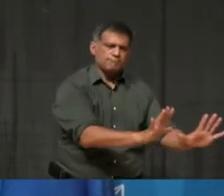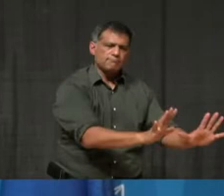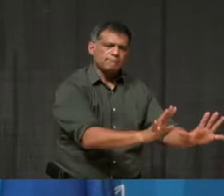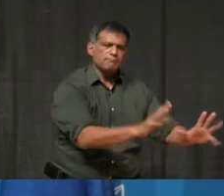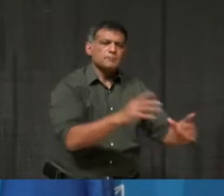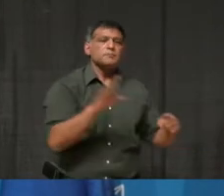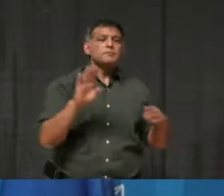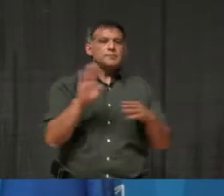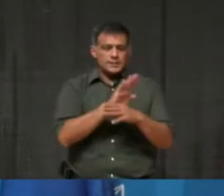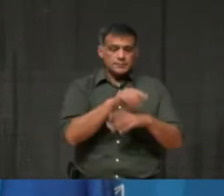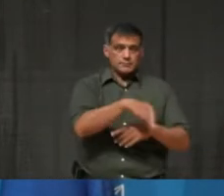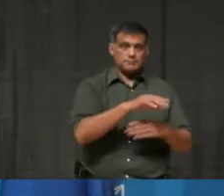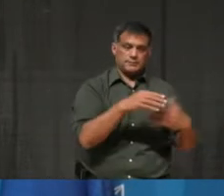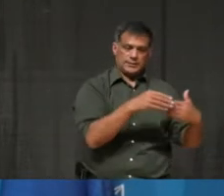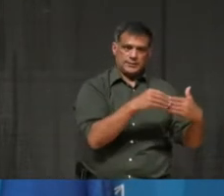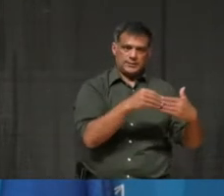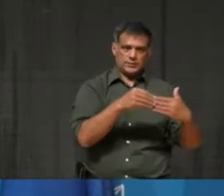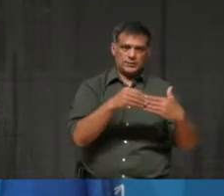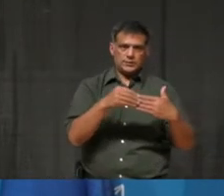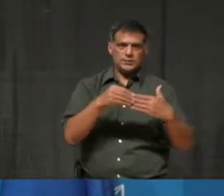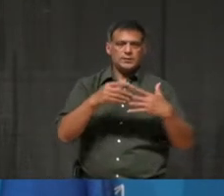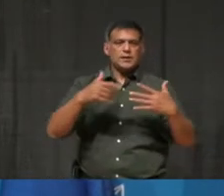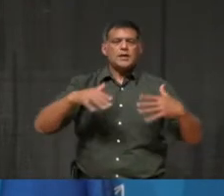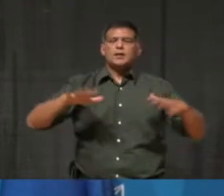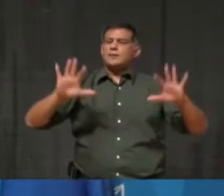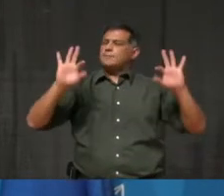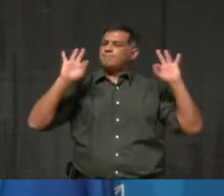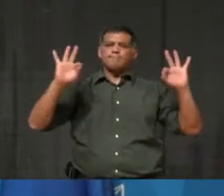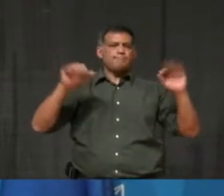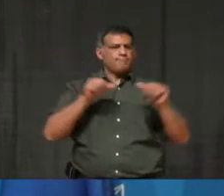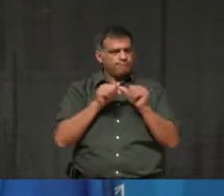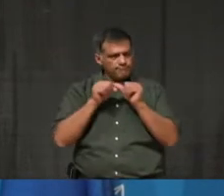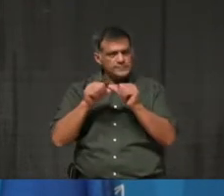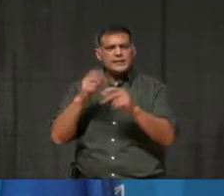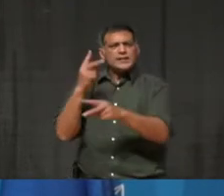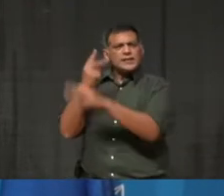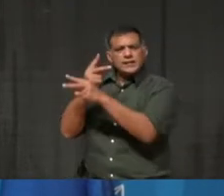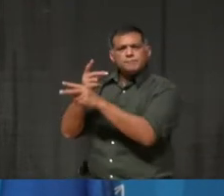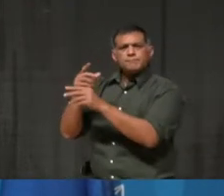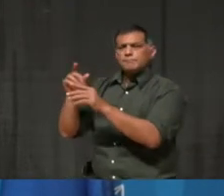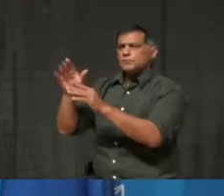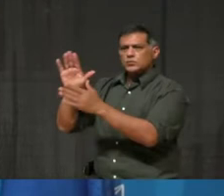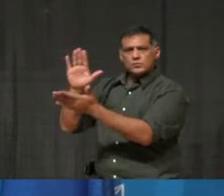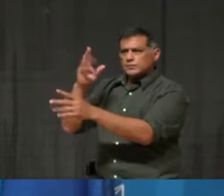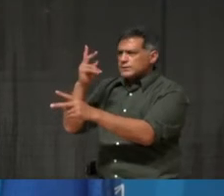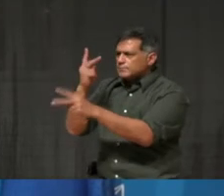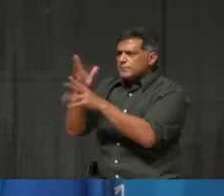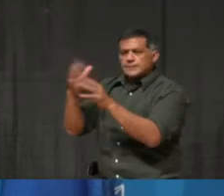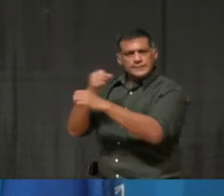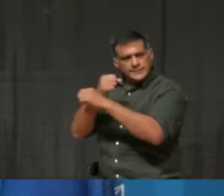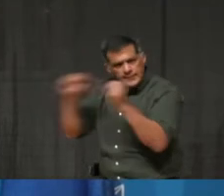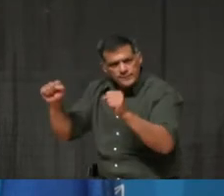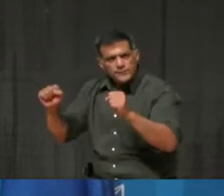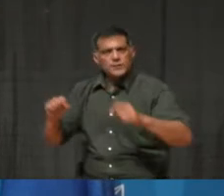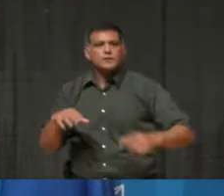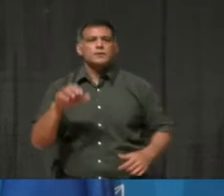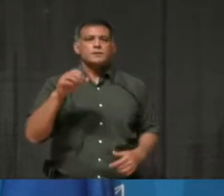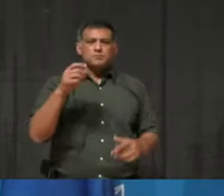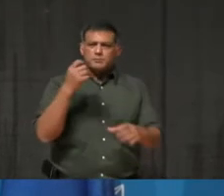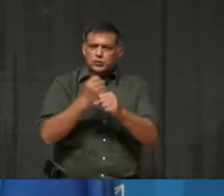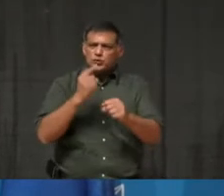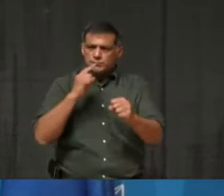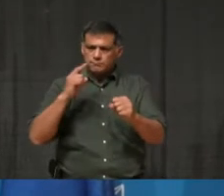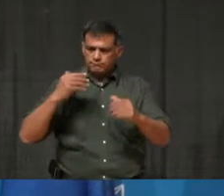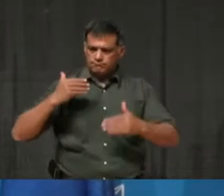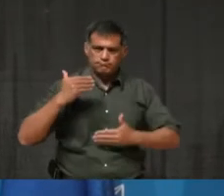sacrificing, are working to keep our schools safe and our long-term care homes safe as well. This is not a setback.